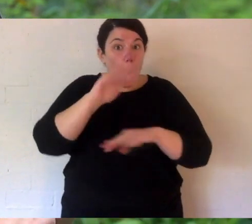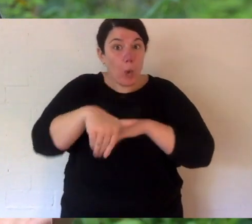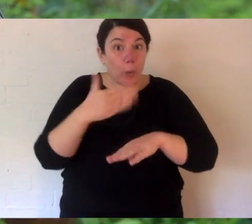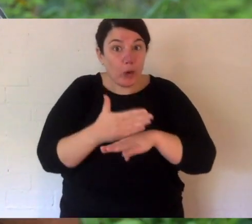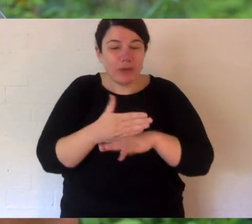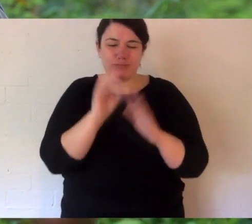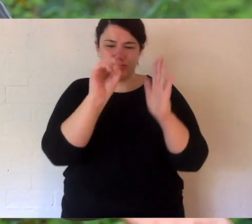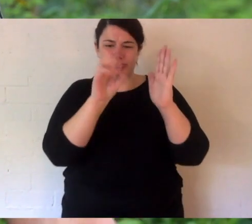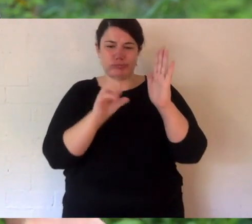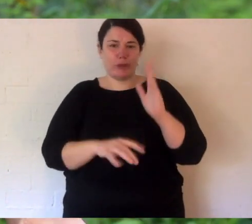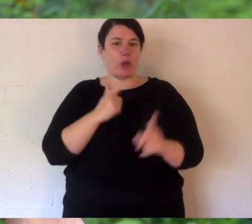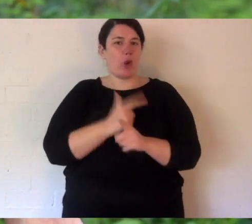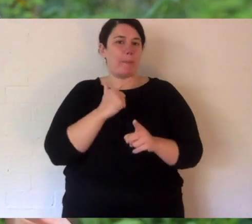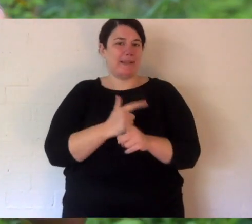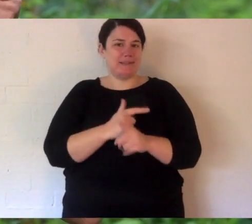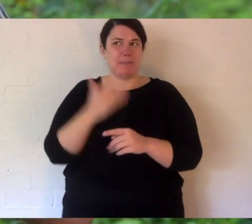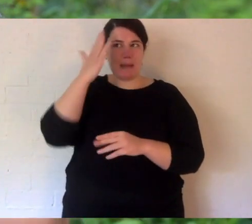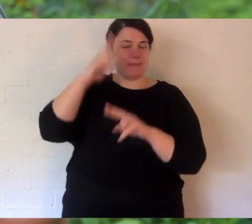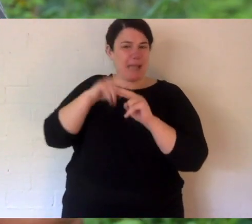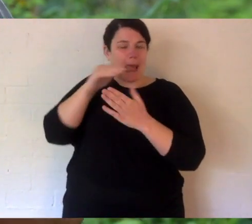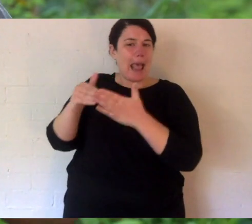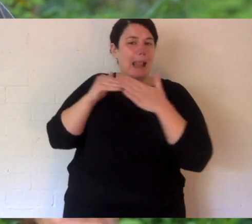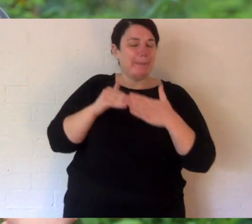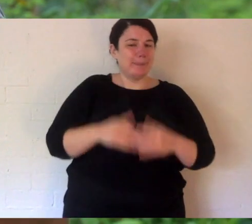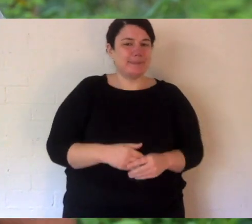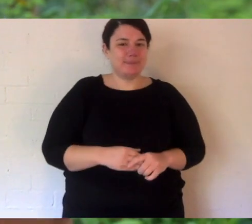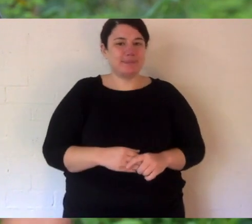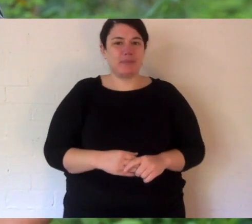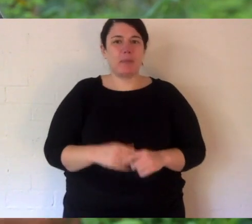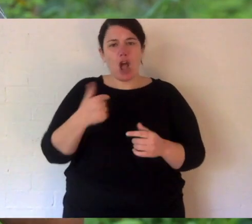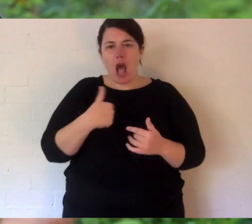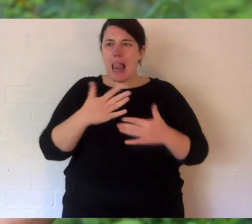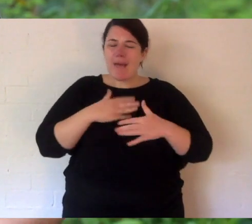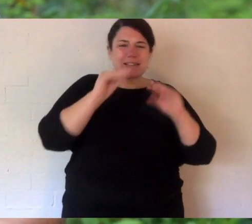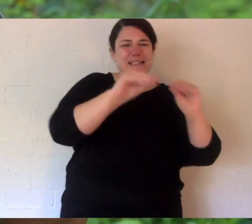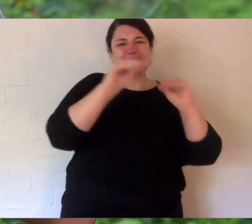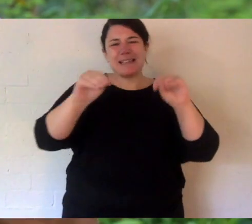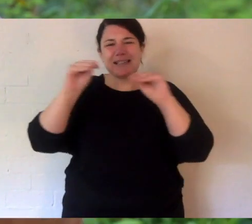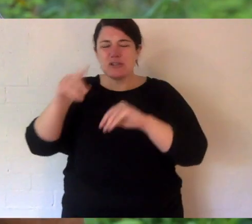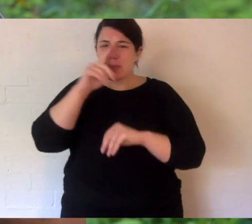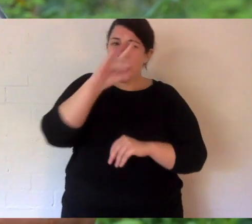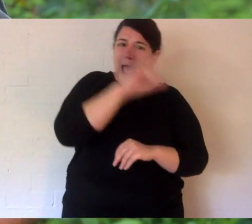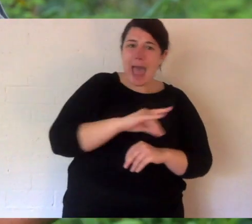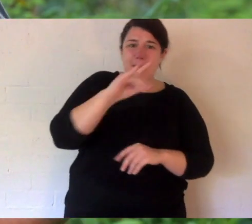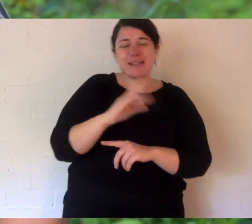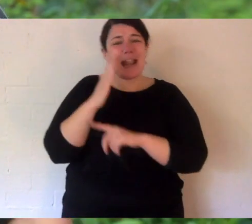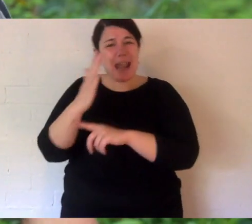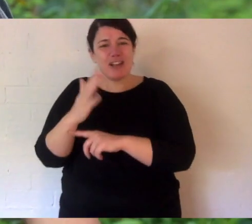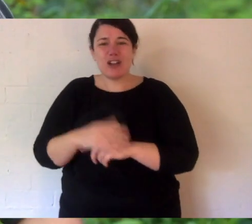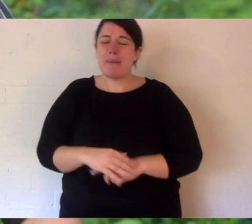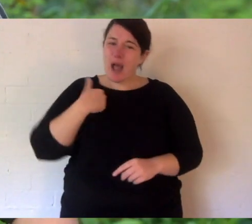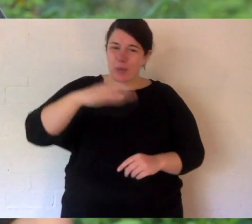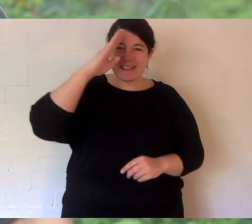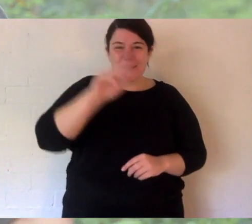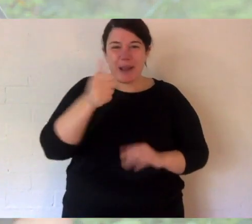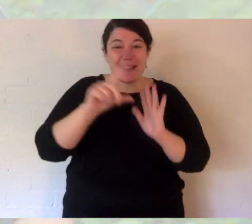your homework just put it into the comments. This is what I do connecting people with nature and that can't stop. I'll see you